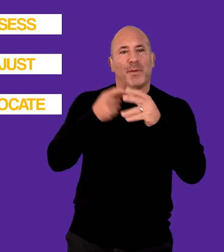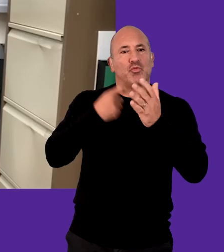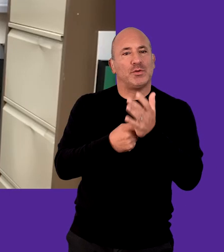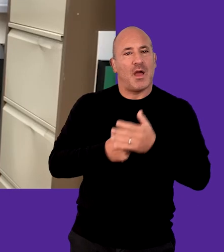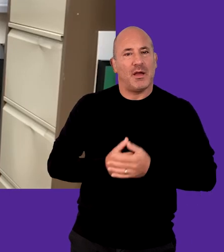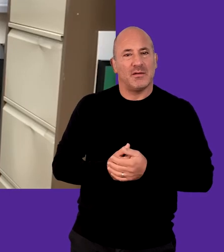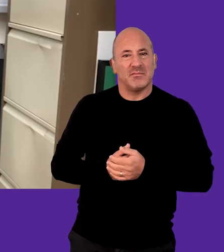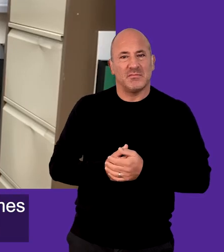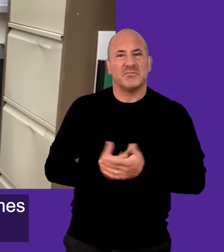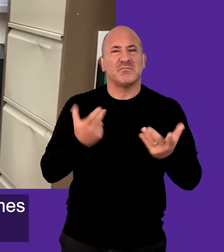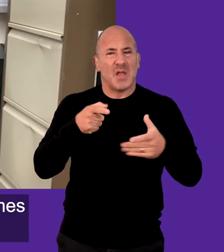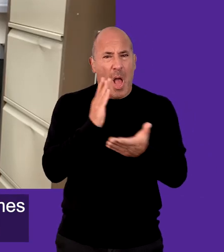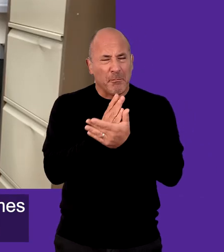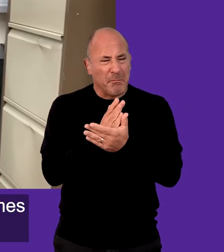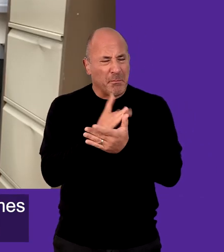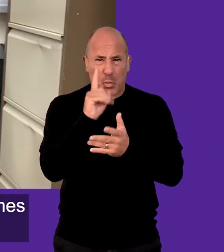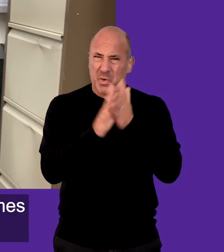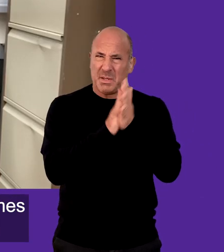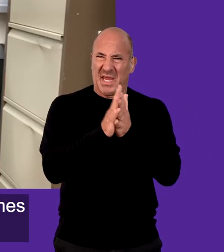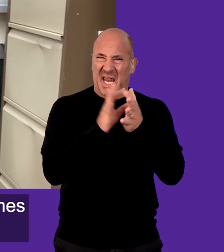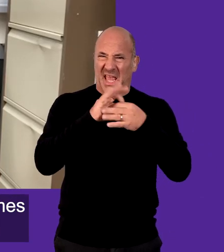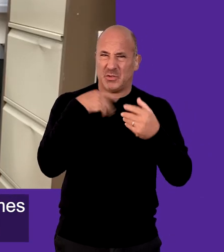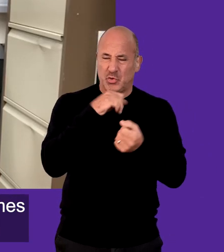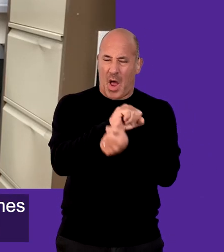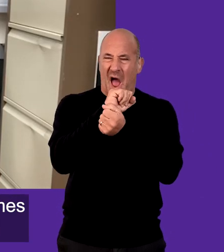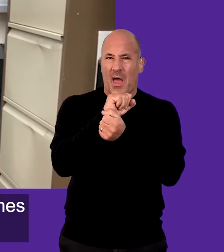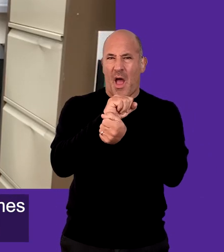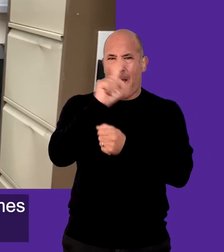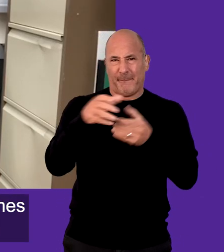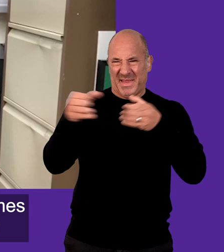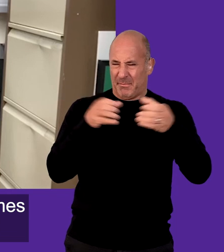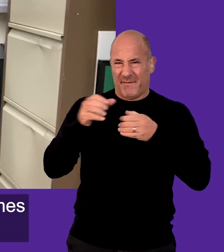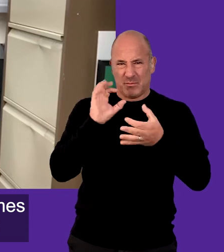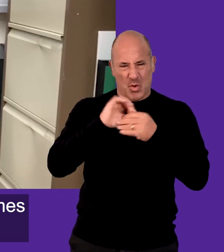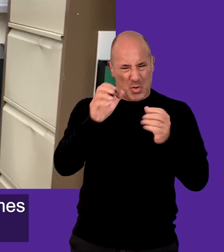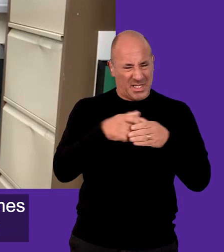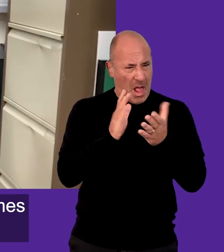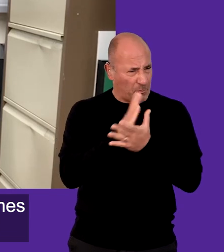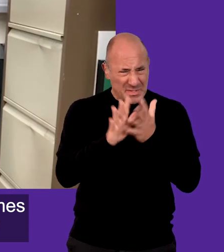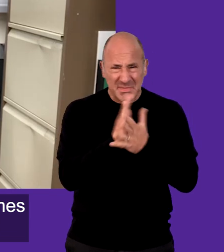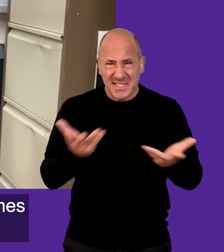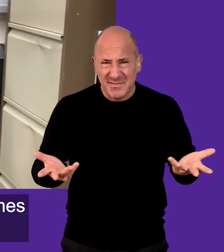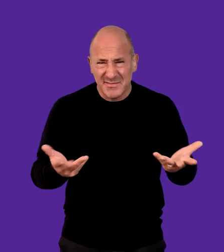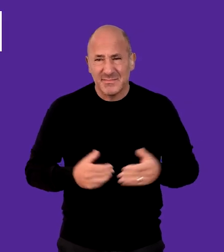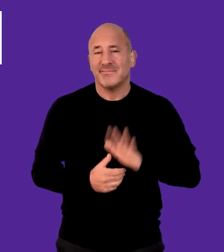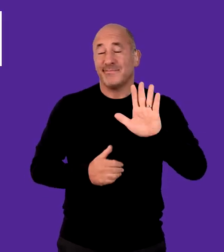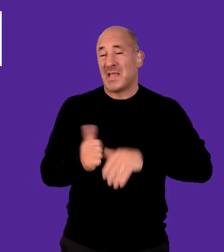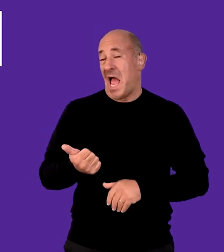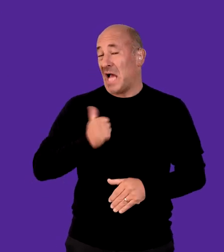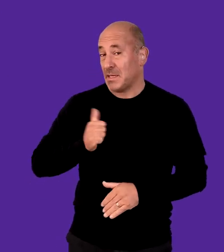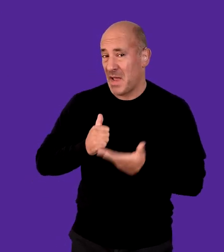Ruben Reuter But what does that mean when it comes to hiring people to join your team?